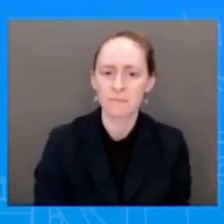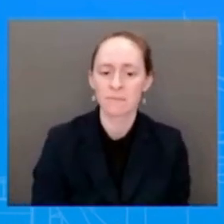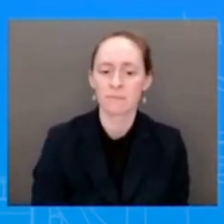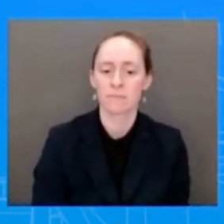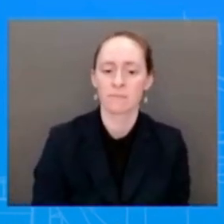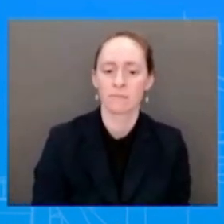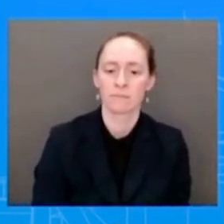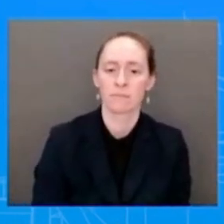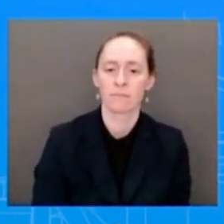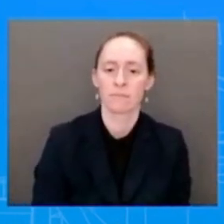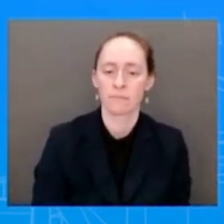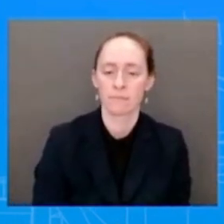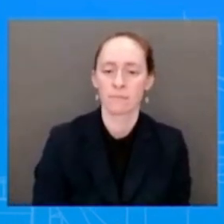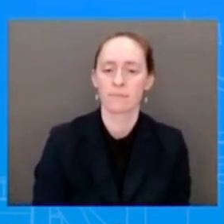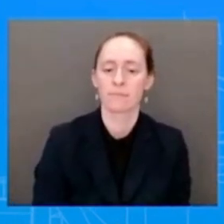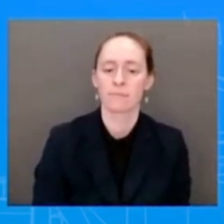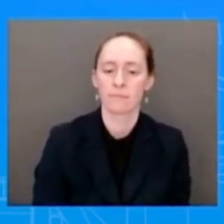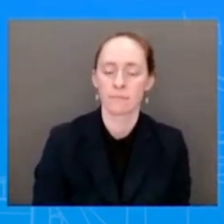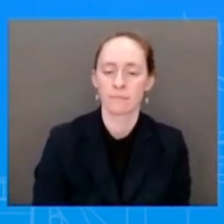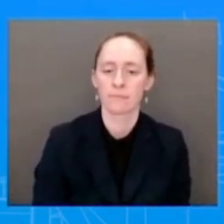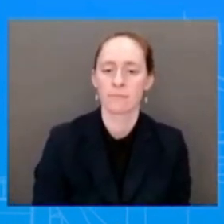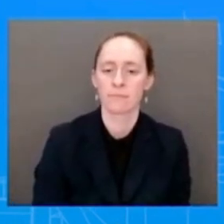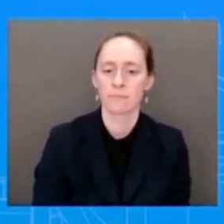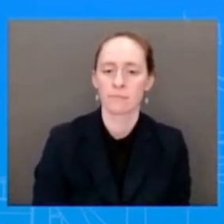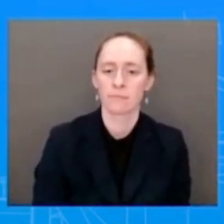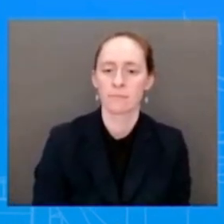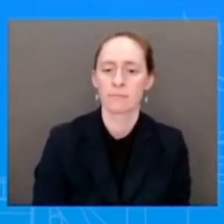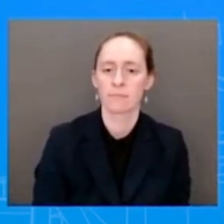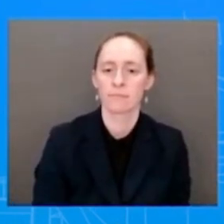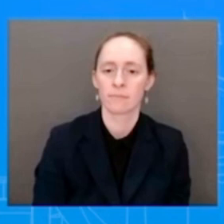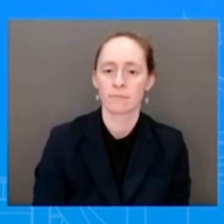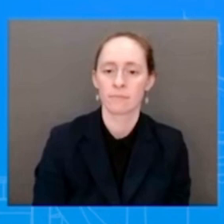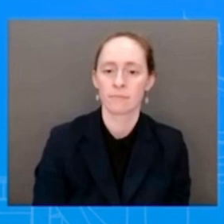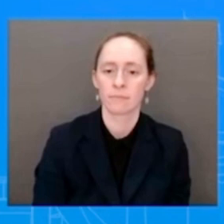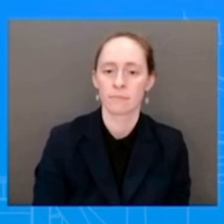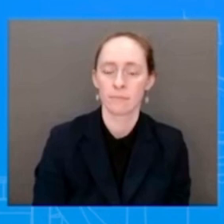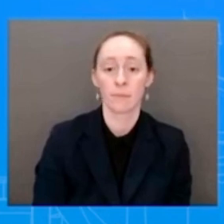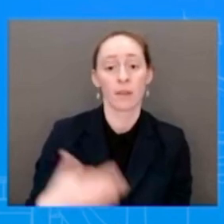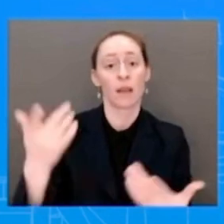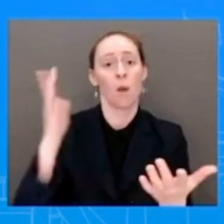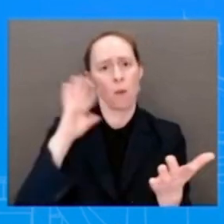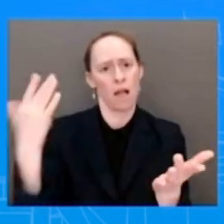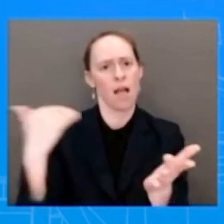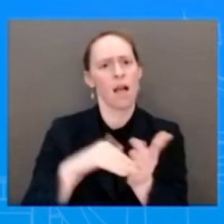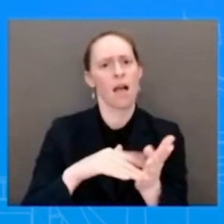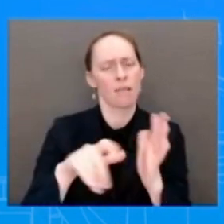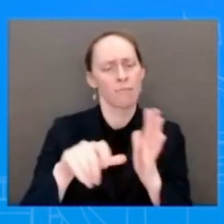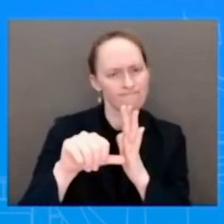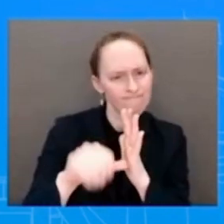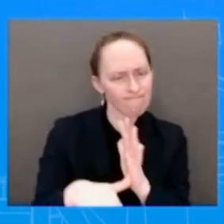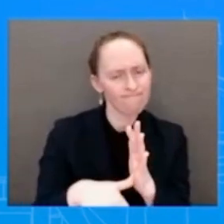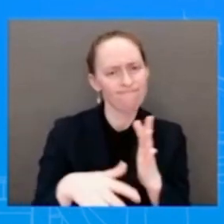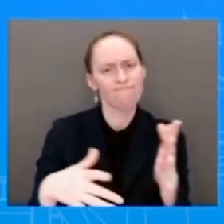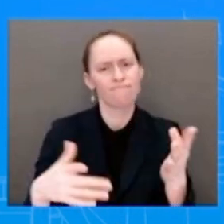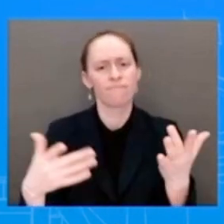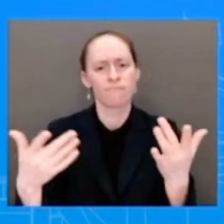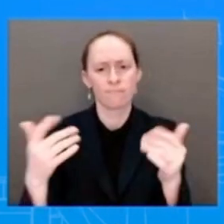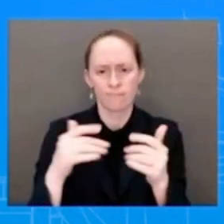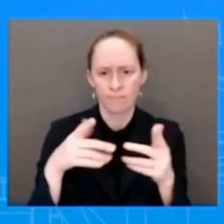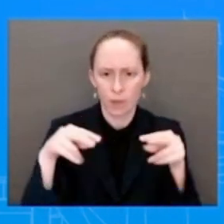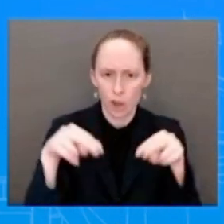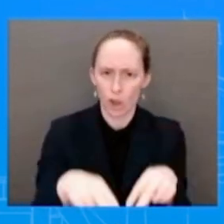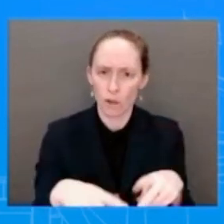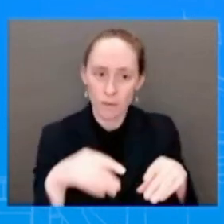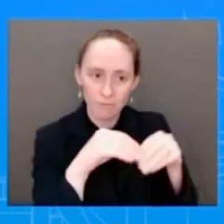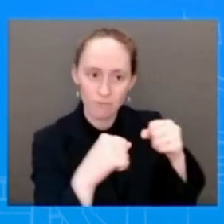will highlight progress on water infrastructure because there's that official component and replacing lead pipes thanks to